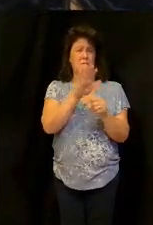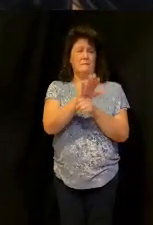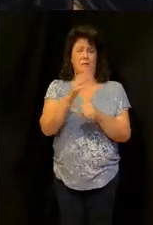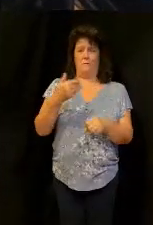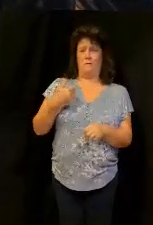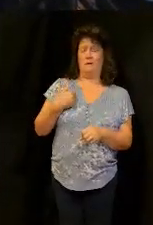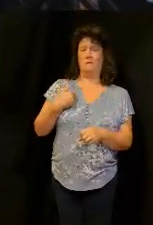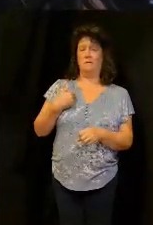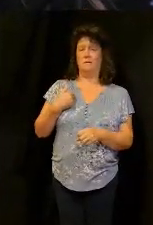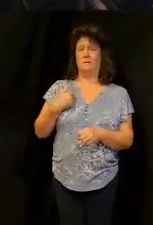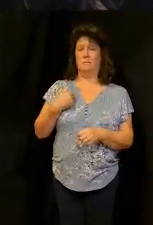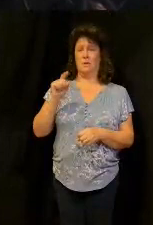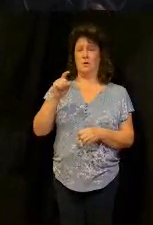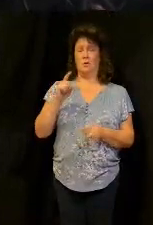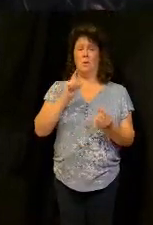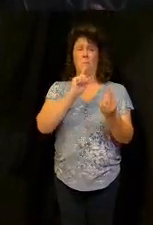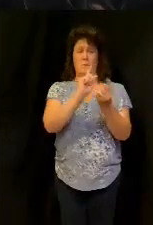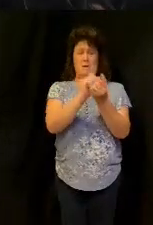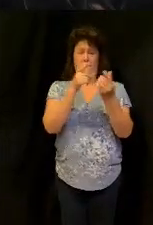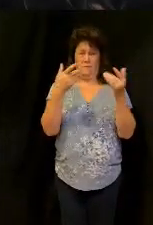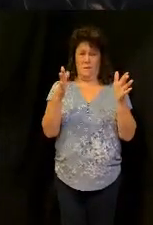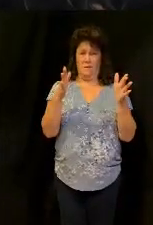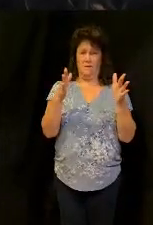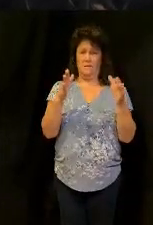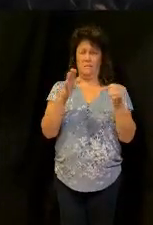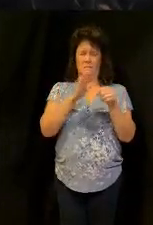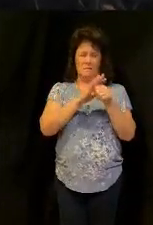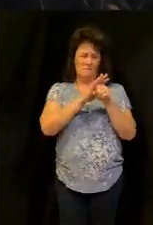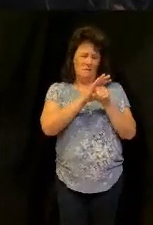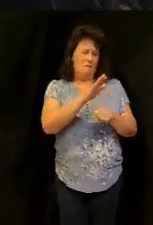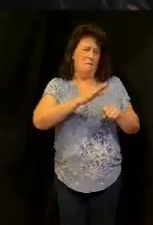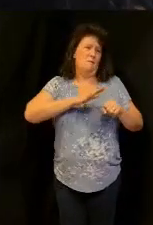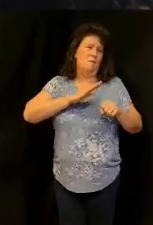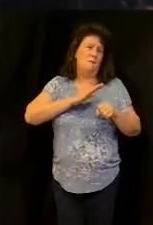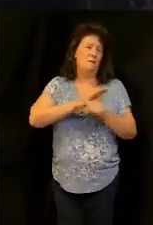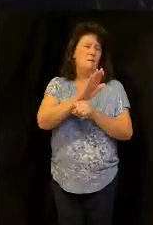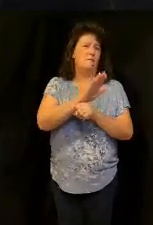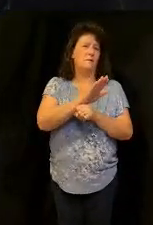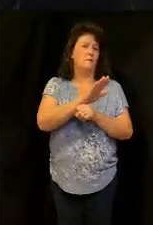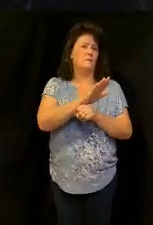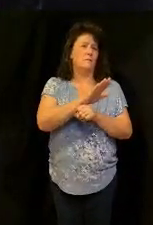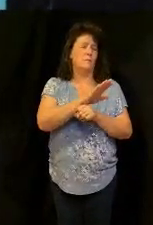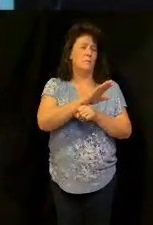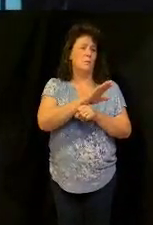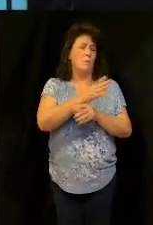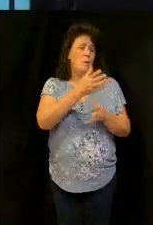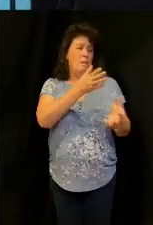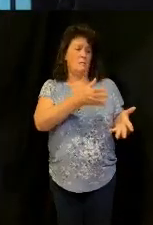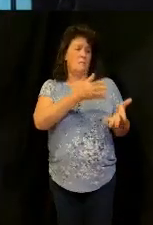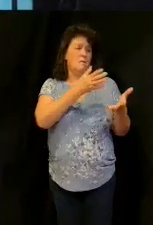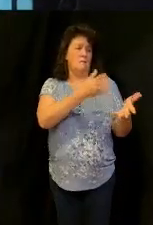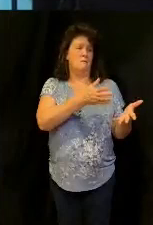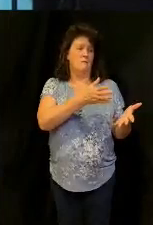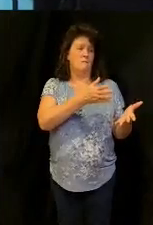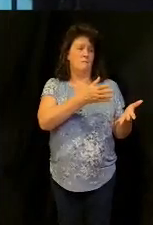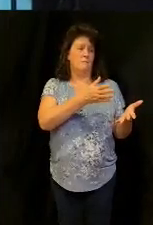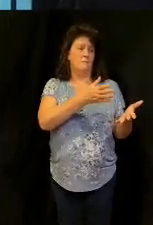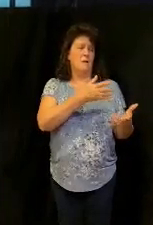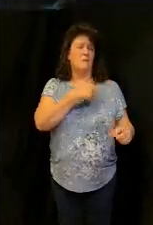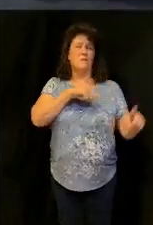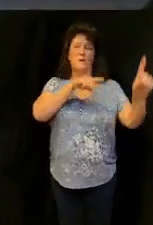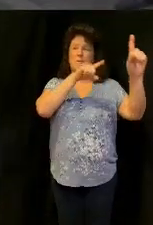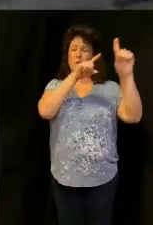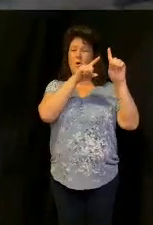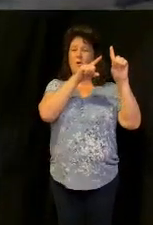he said your need will be met and you'll have something to be able to do and to give because the goal was to be like the giver to be